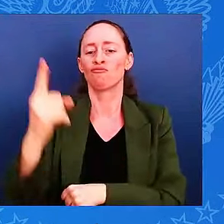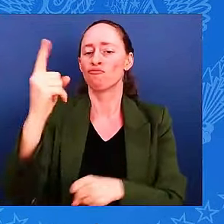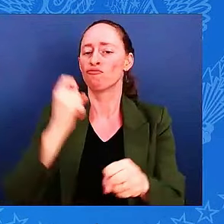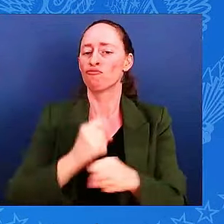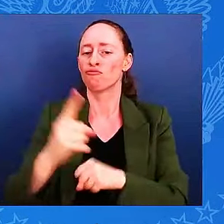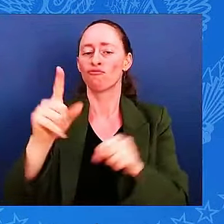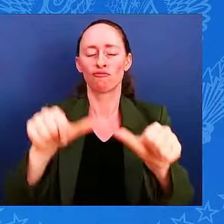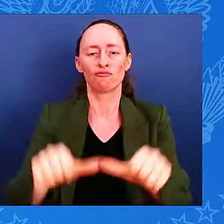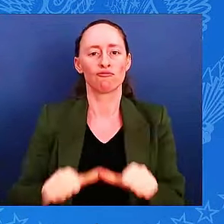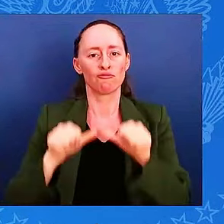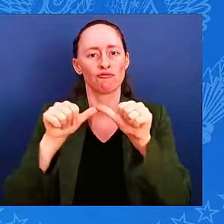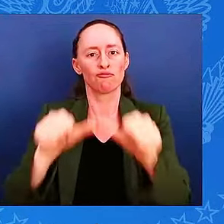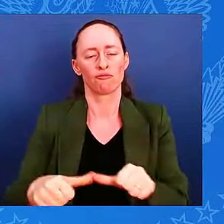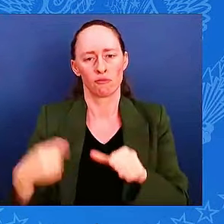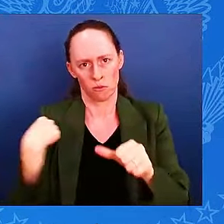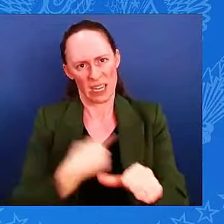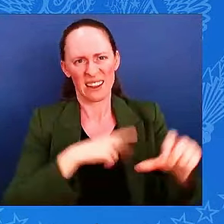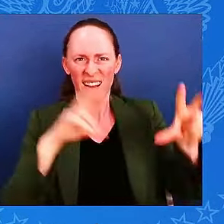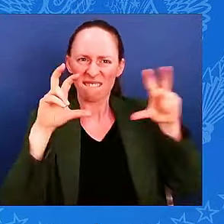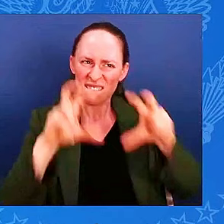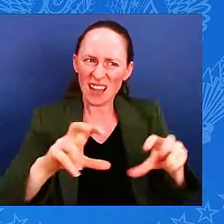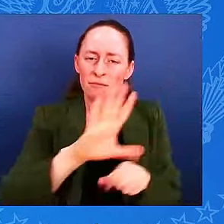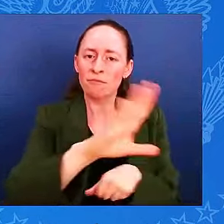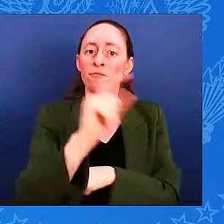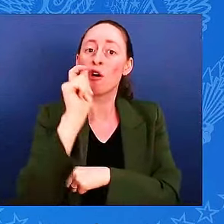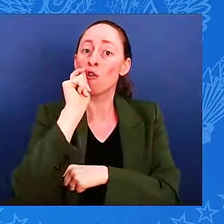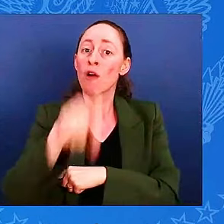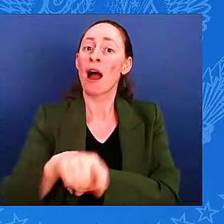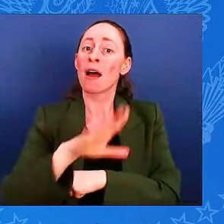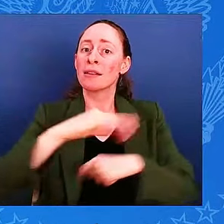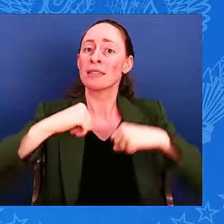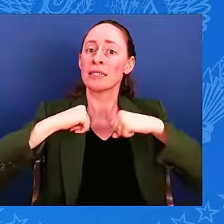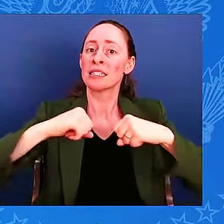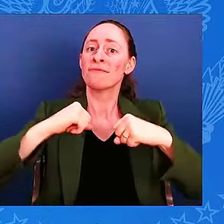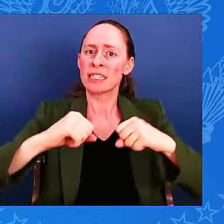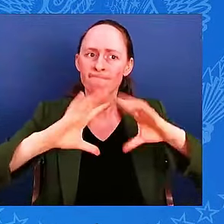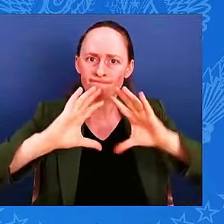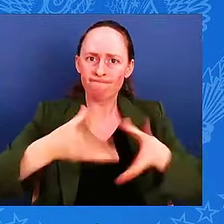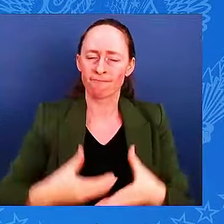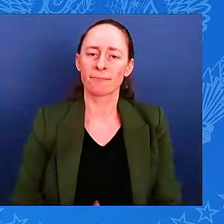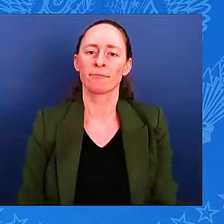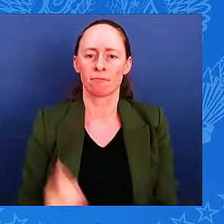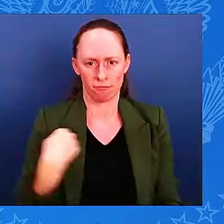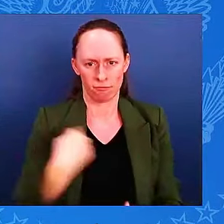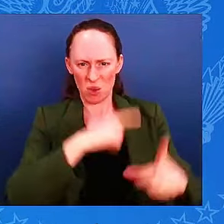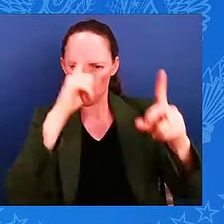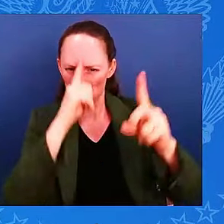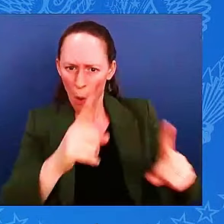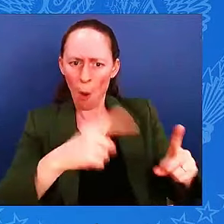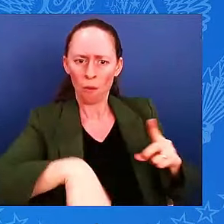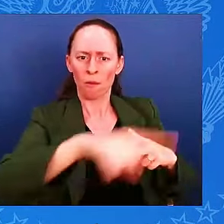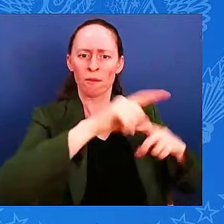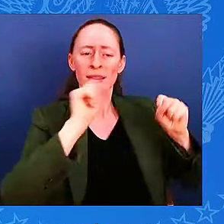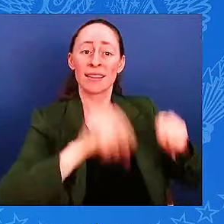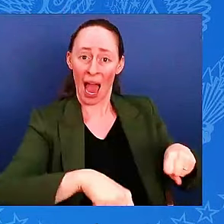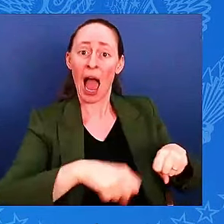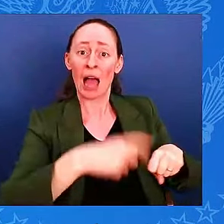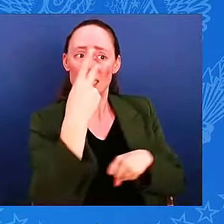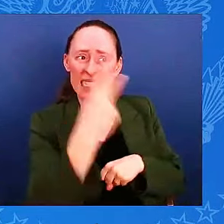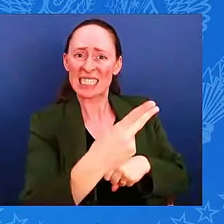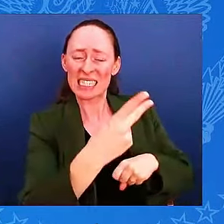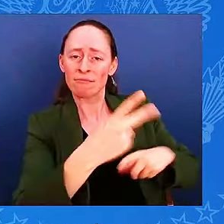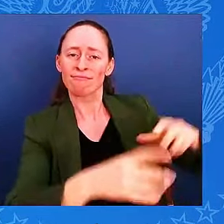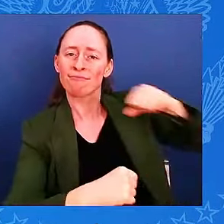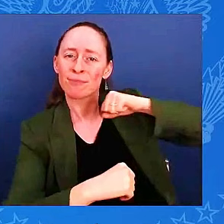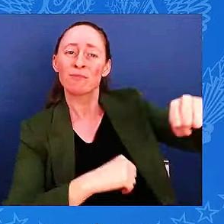to help Ukraine push back and show Putin he cannot win this illegal war. At the